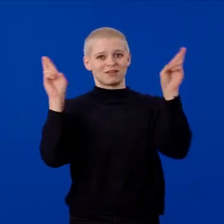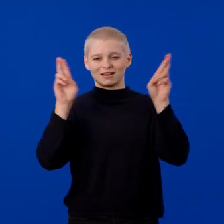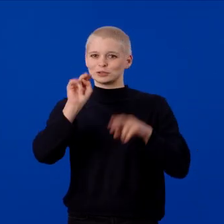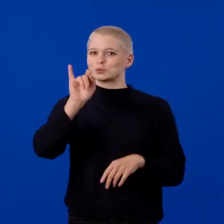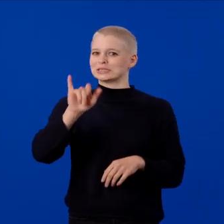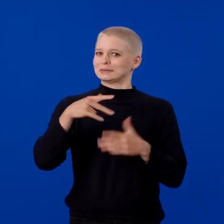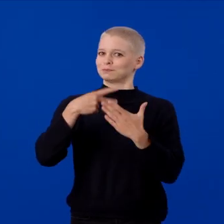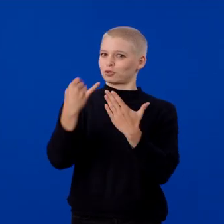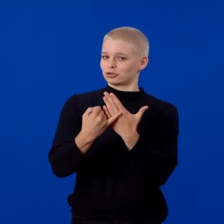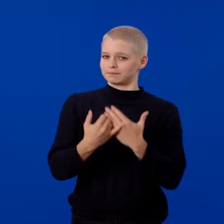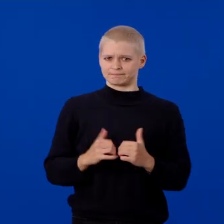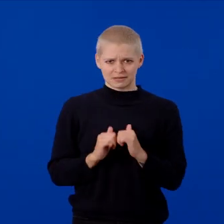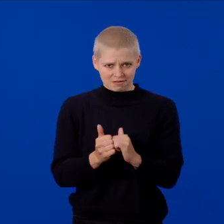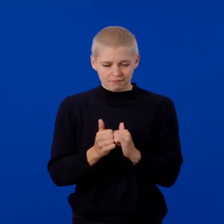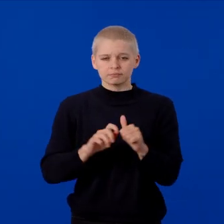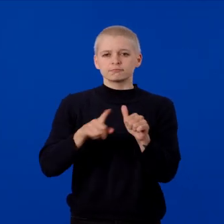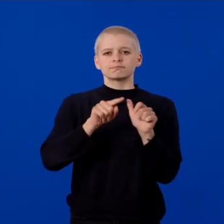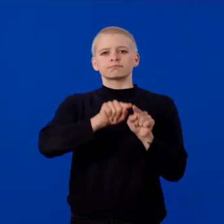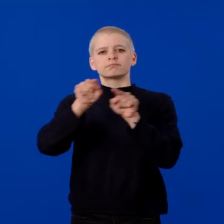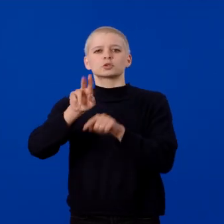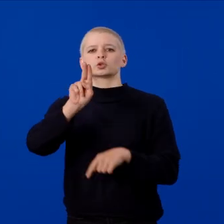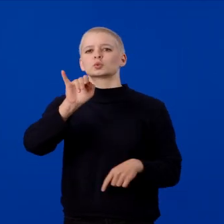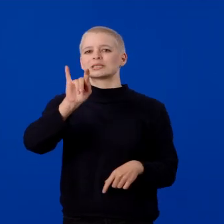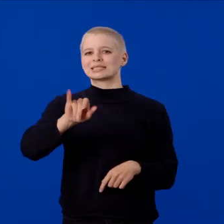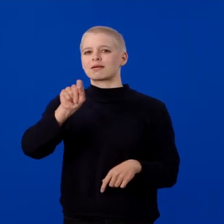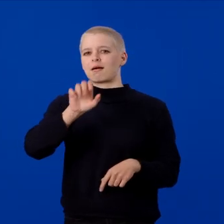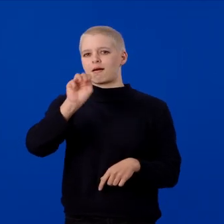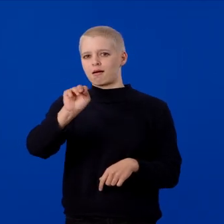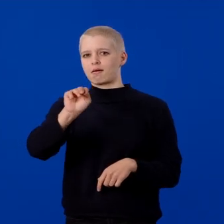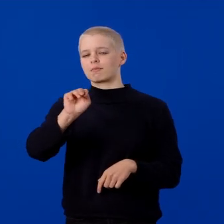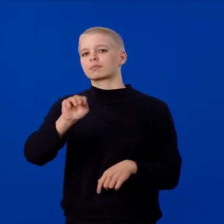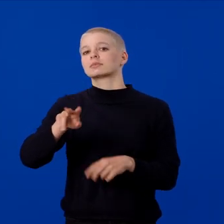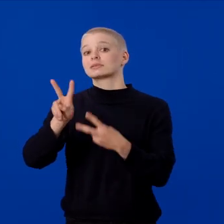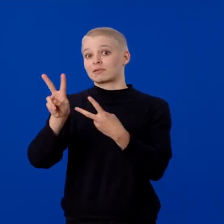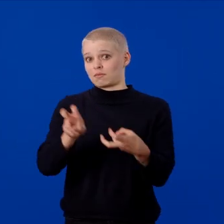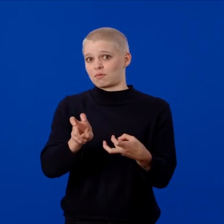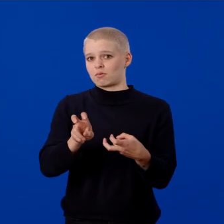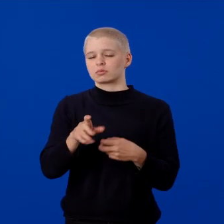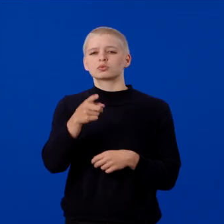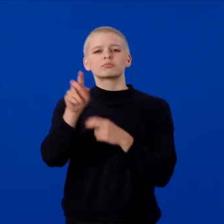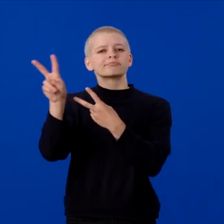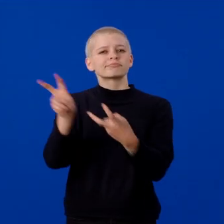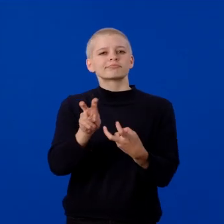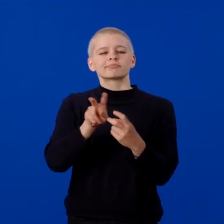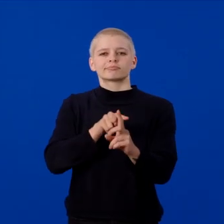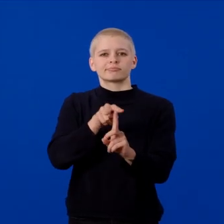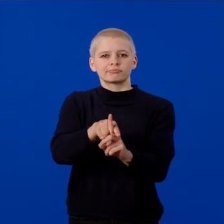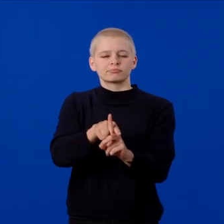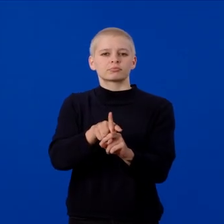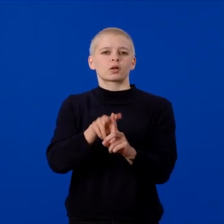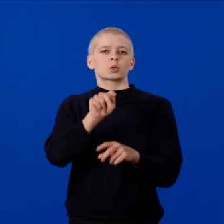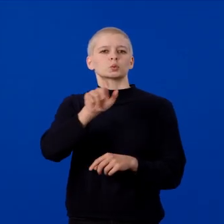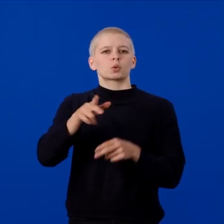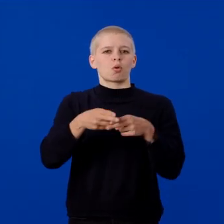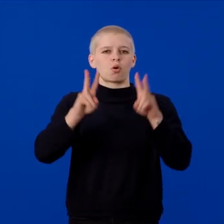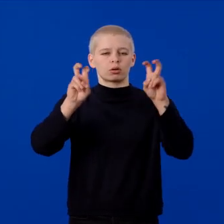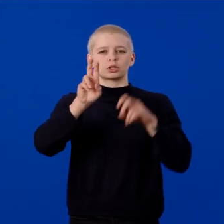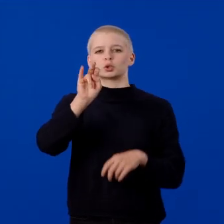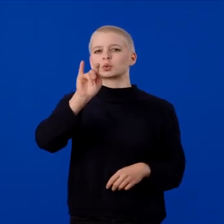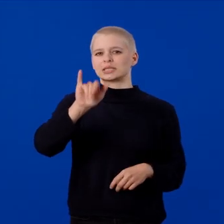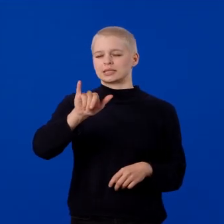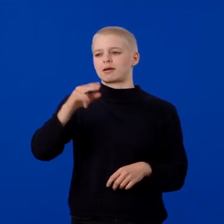To do this, let's first head over to Unity.com download, to download and install a tool called the Unity Hub.